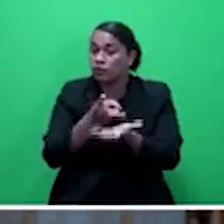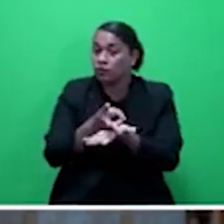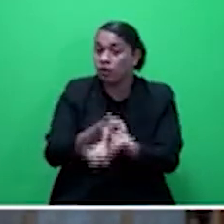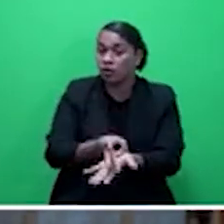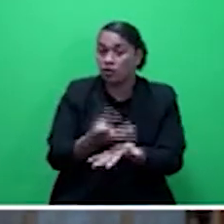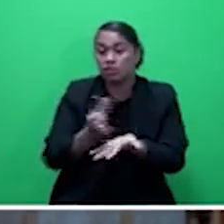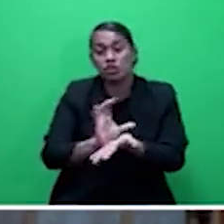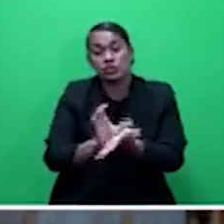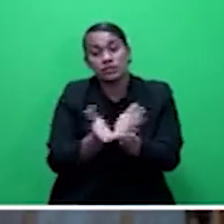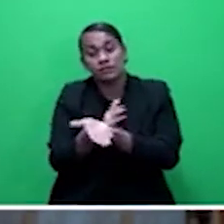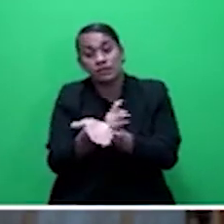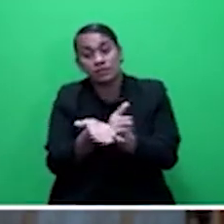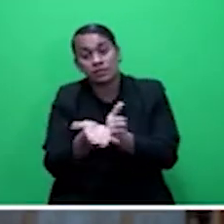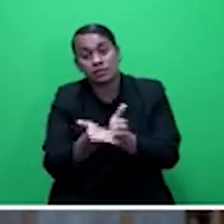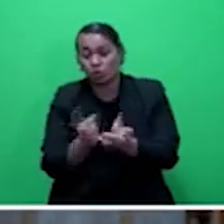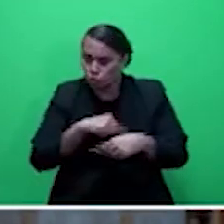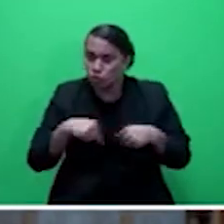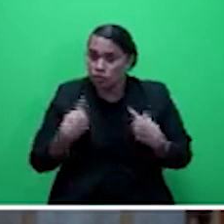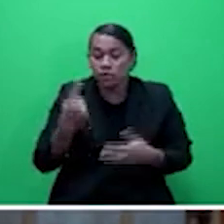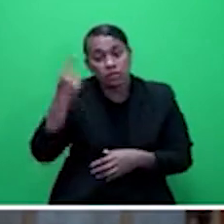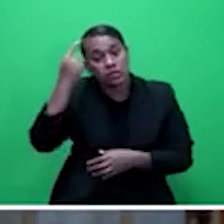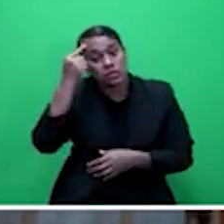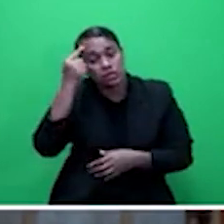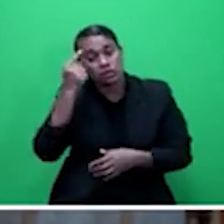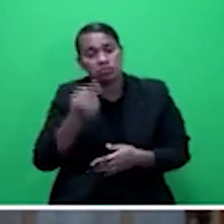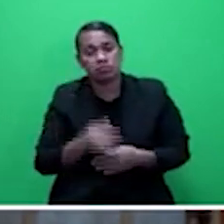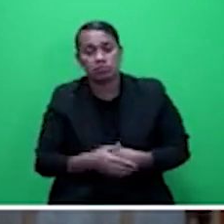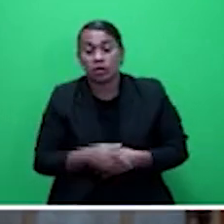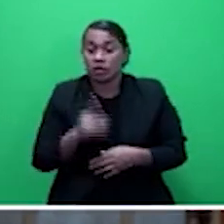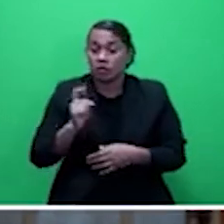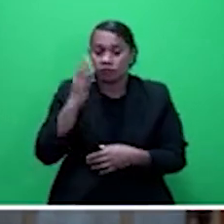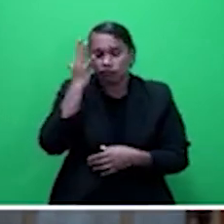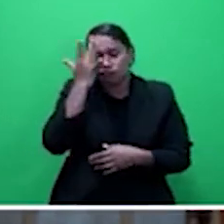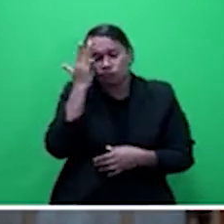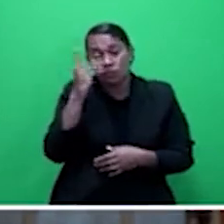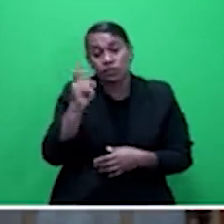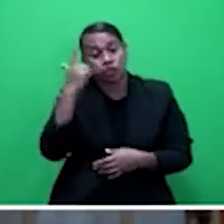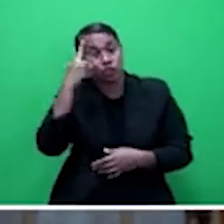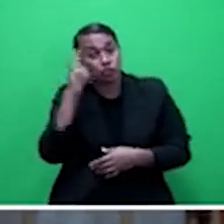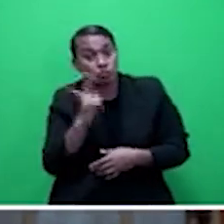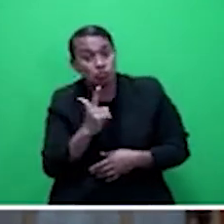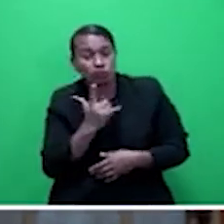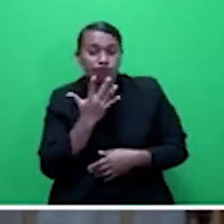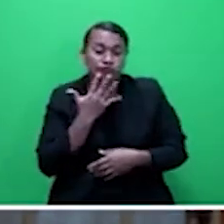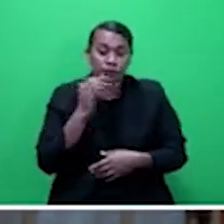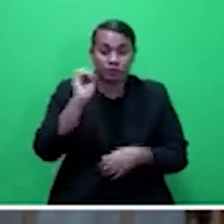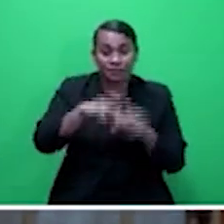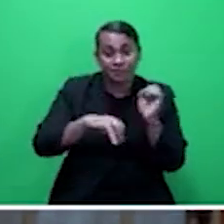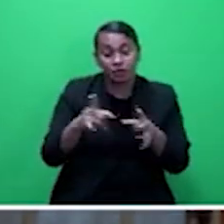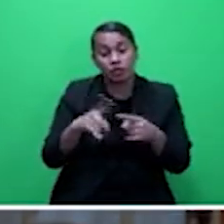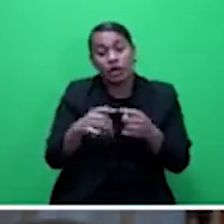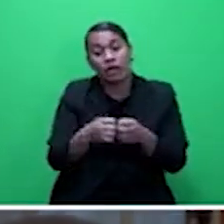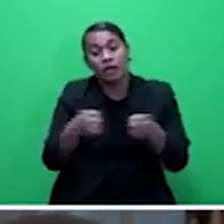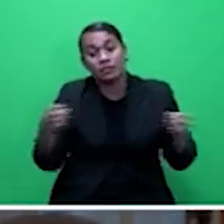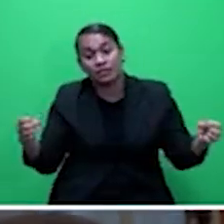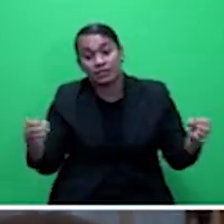We think, we suggest that it be expanded to other,